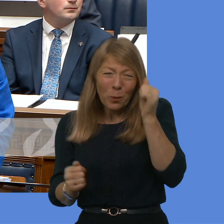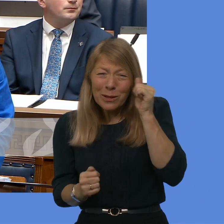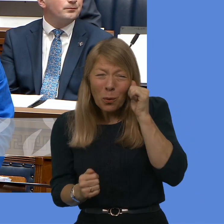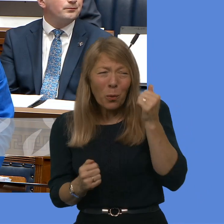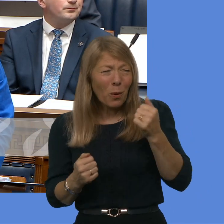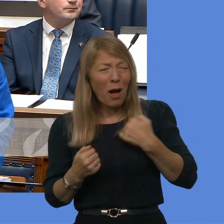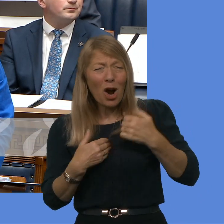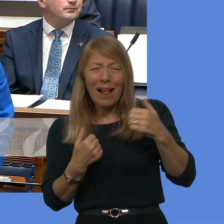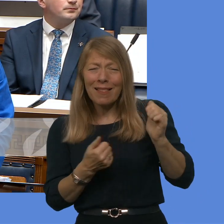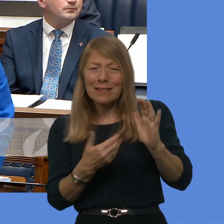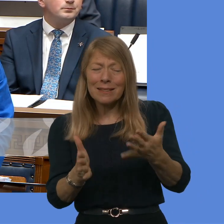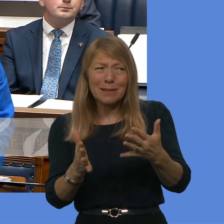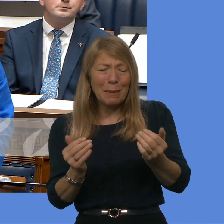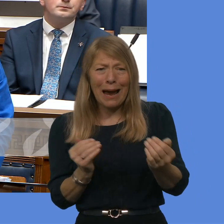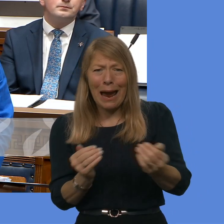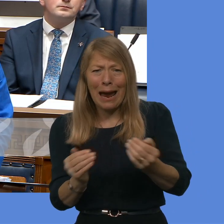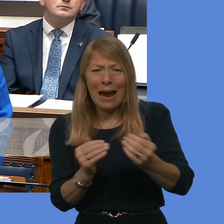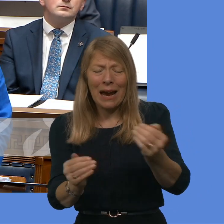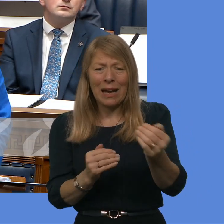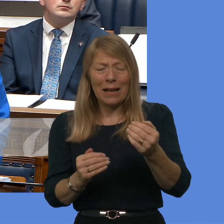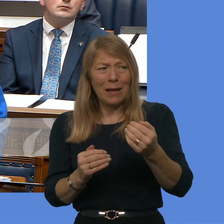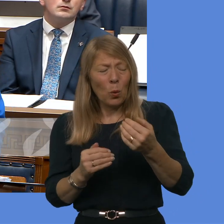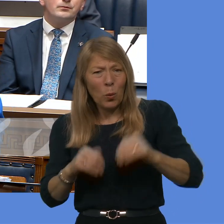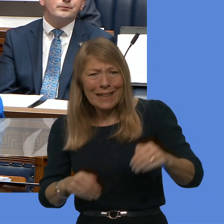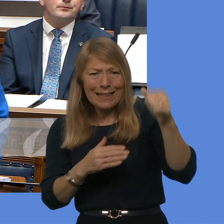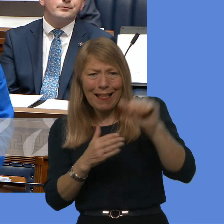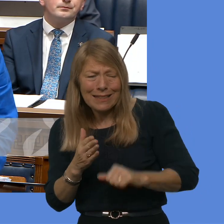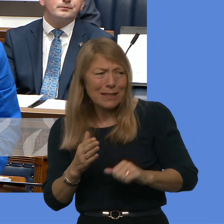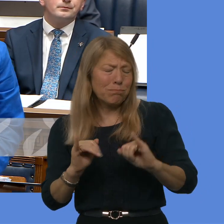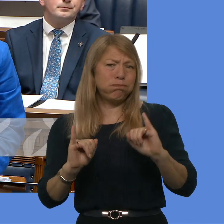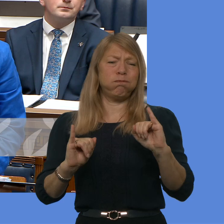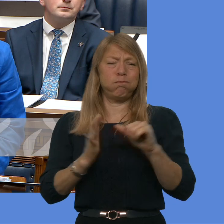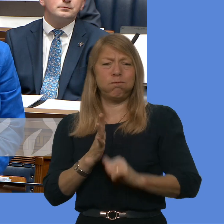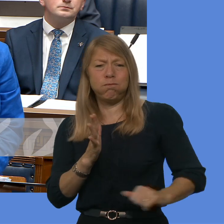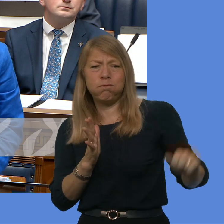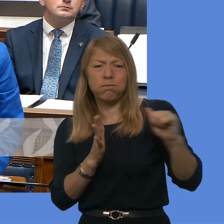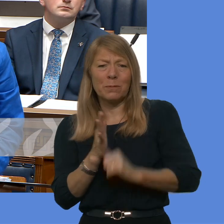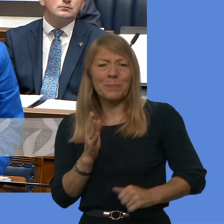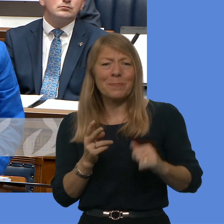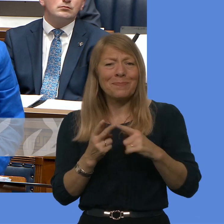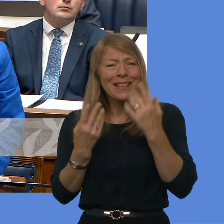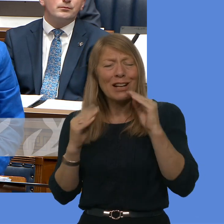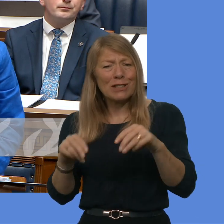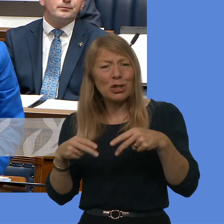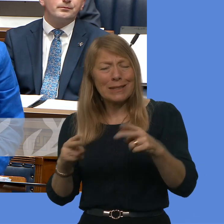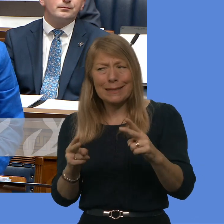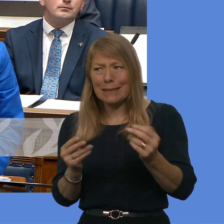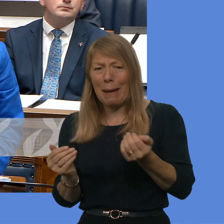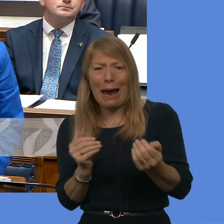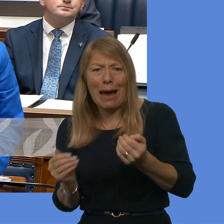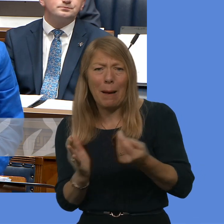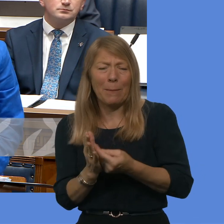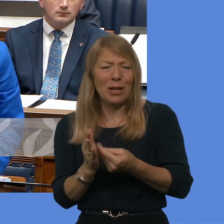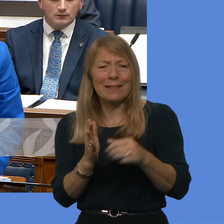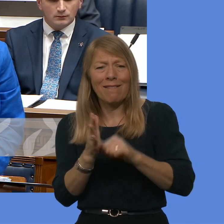pressures in terms of our waiting list, the pressures in terms of the impact of that. We know the pressures on our education system. This is not a single